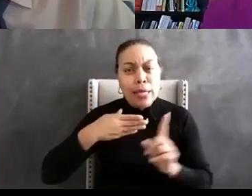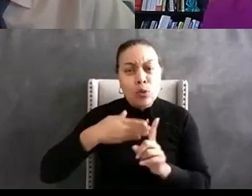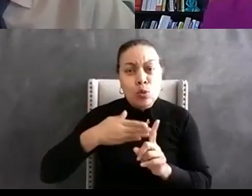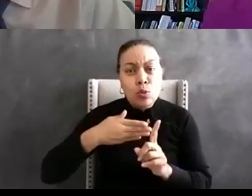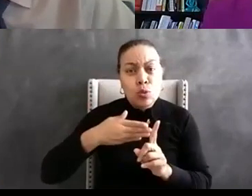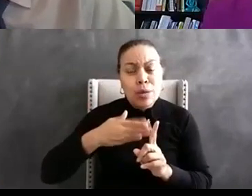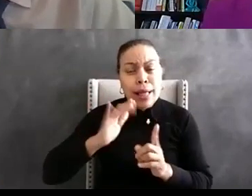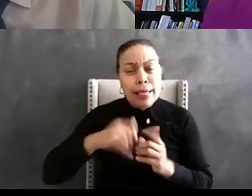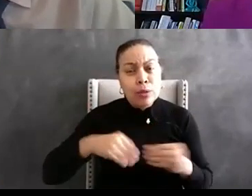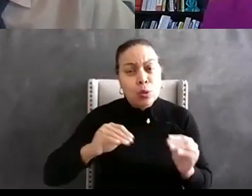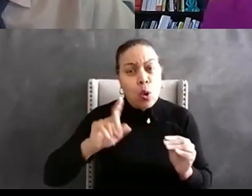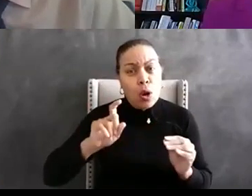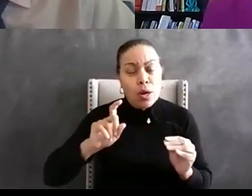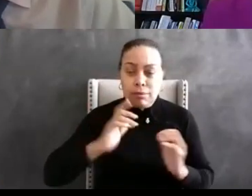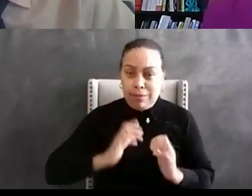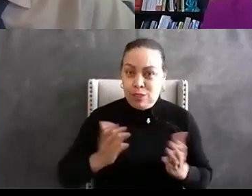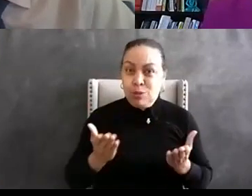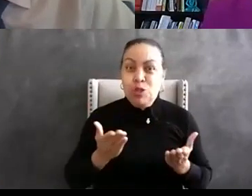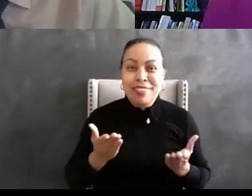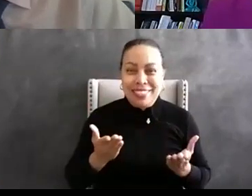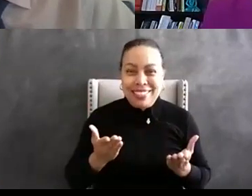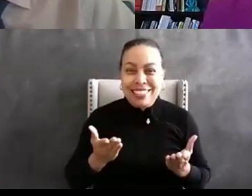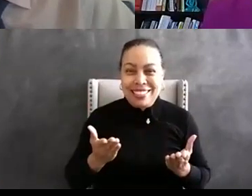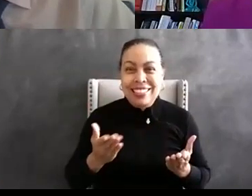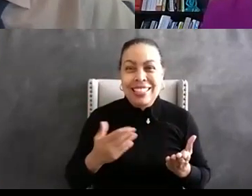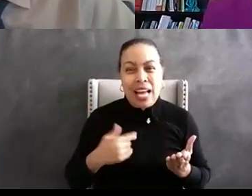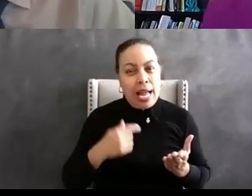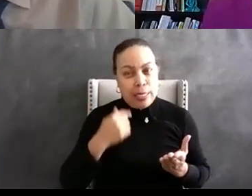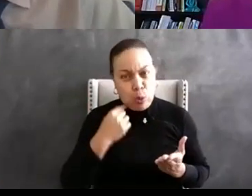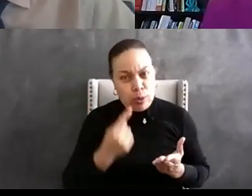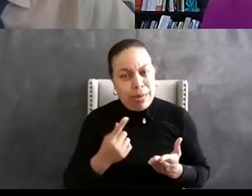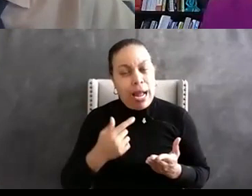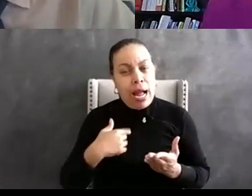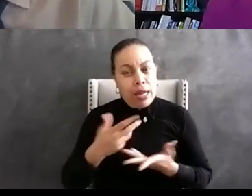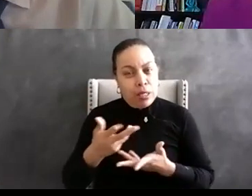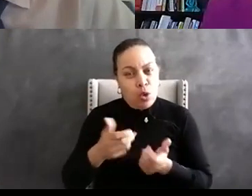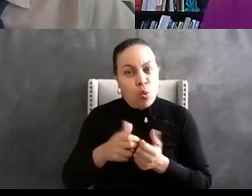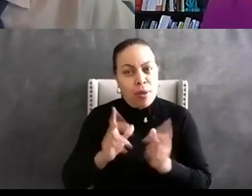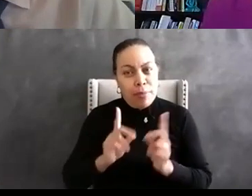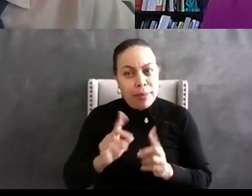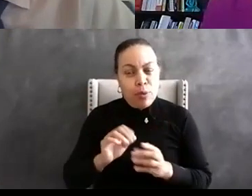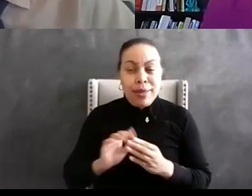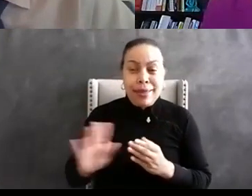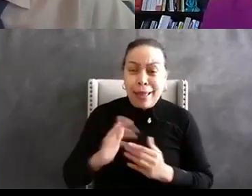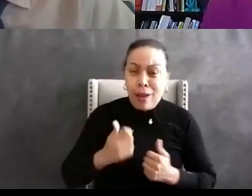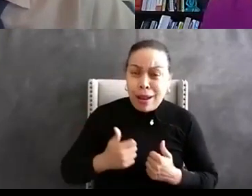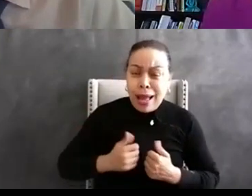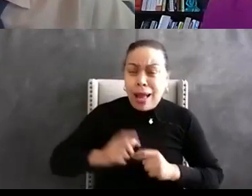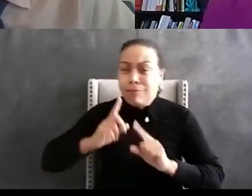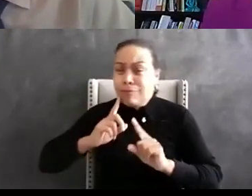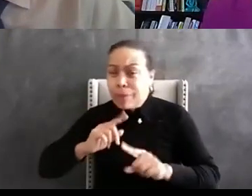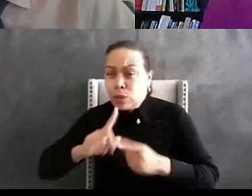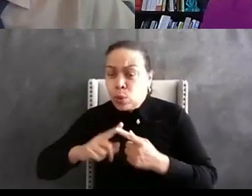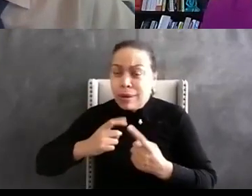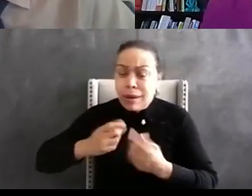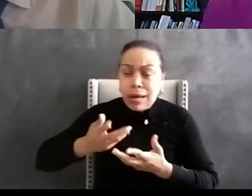elements of customer service our tone of voice how you interact with people being reliable being responsive those elements fit with